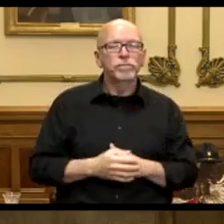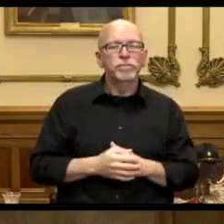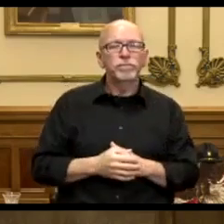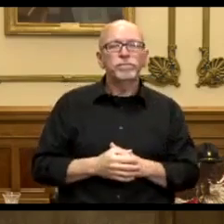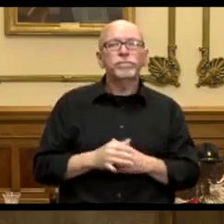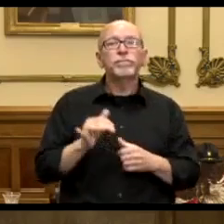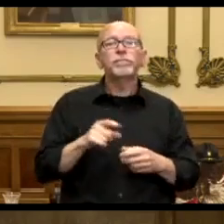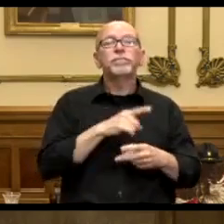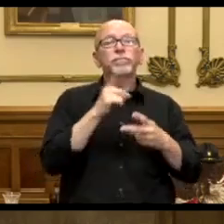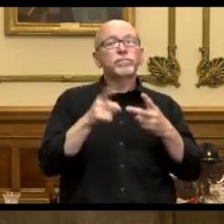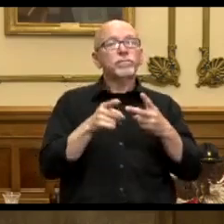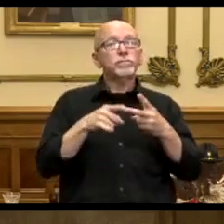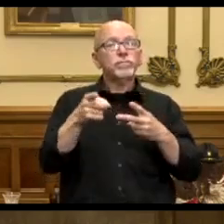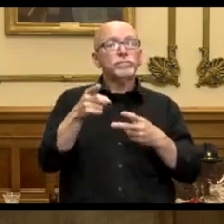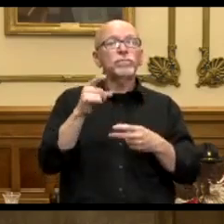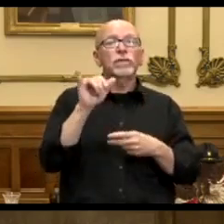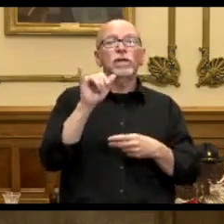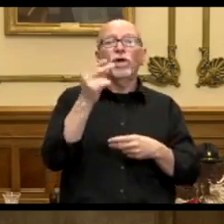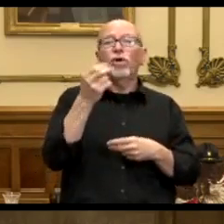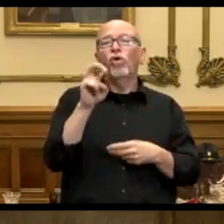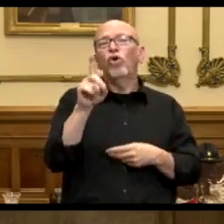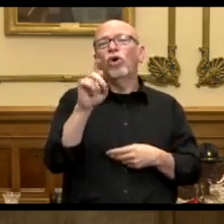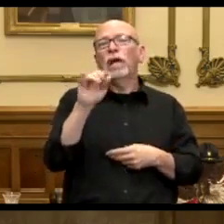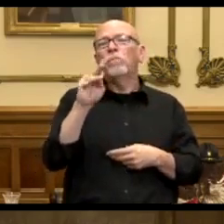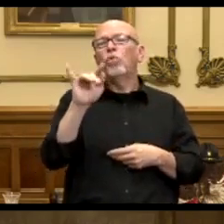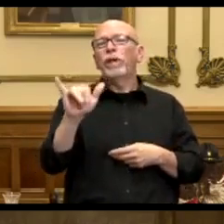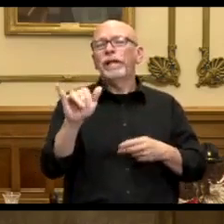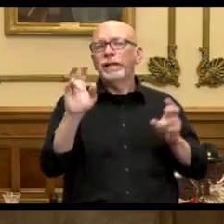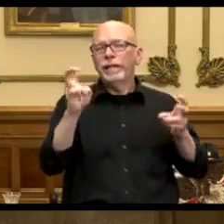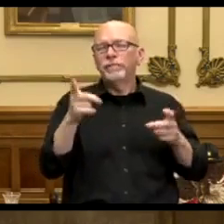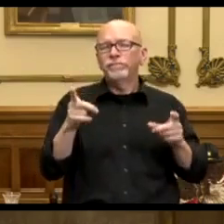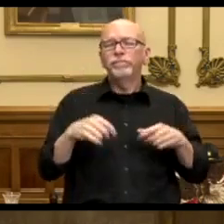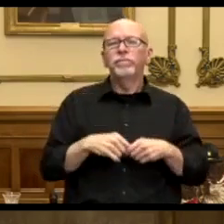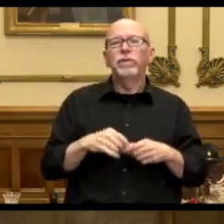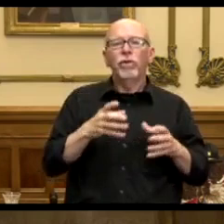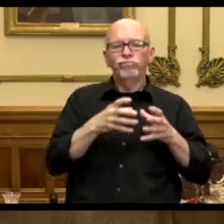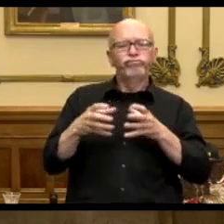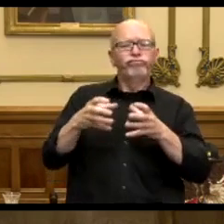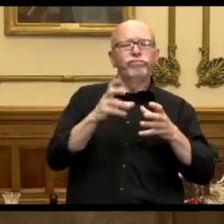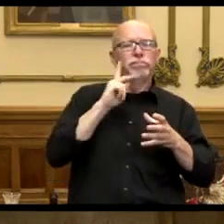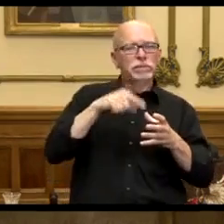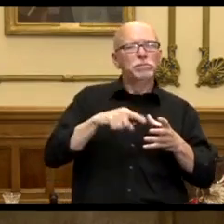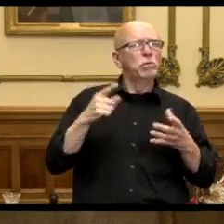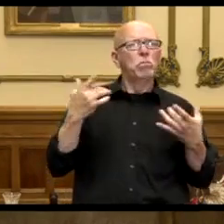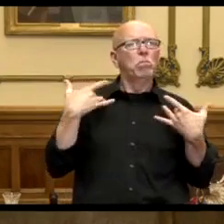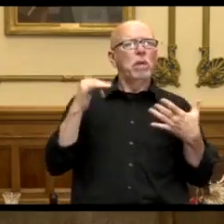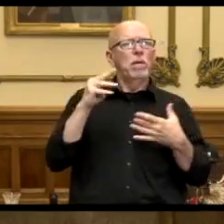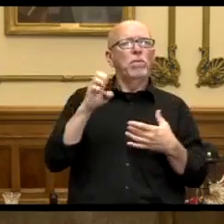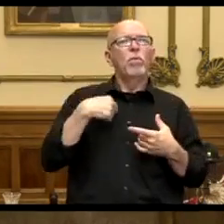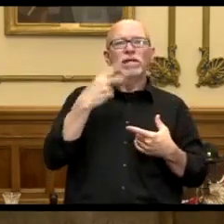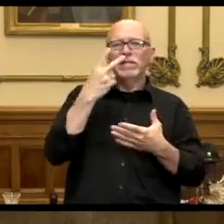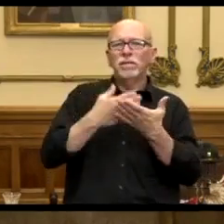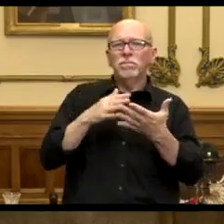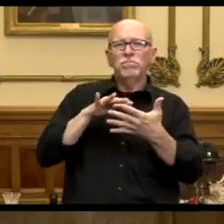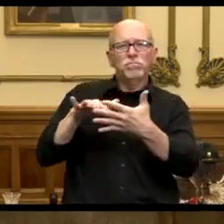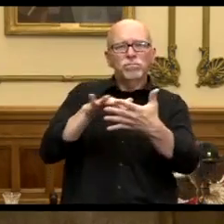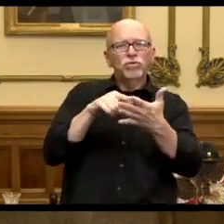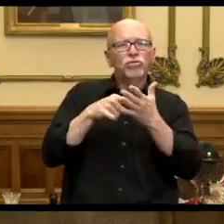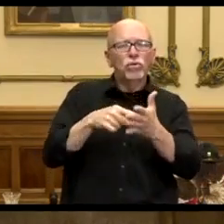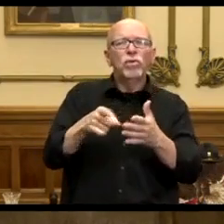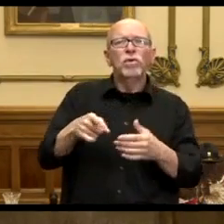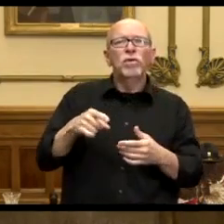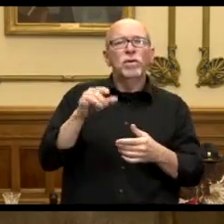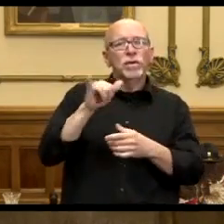Now, with regards to herd immunity, we have some kind of new studies that have come out indicating that